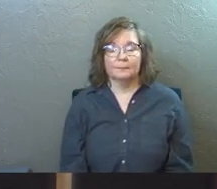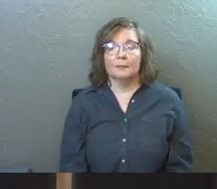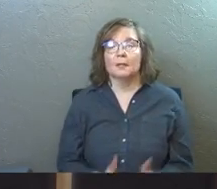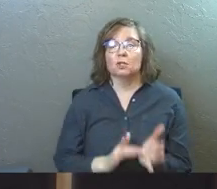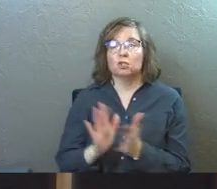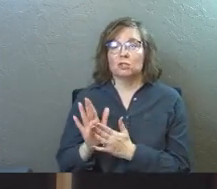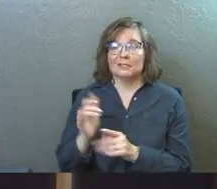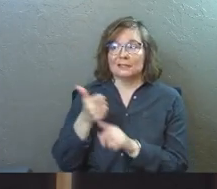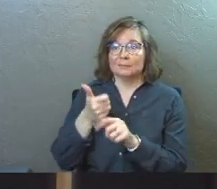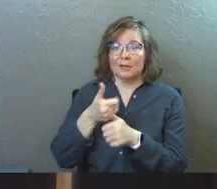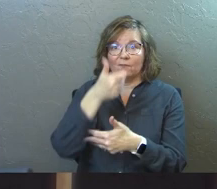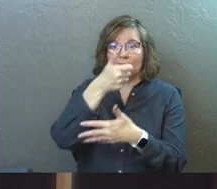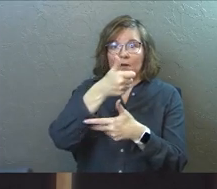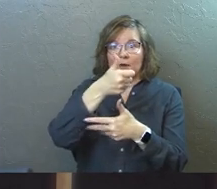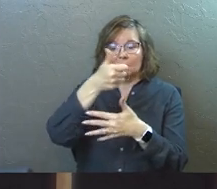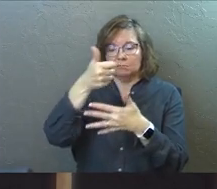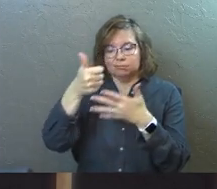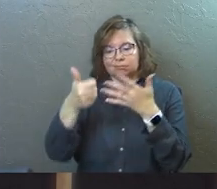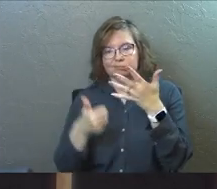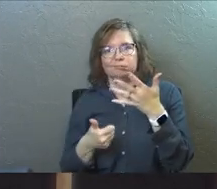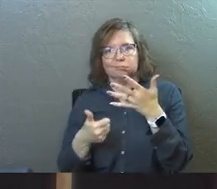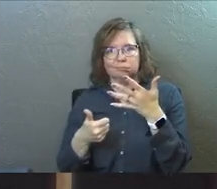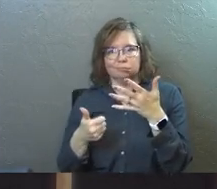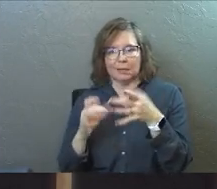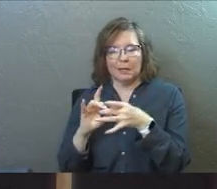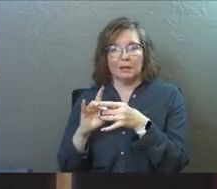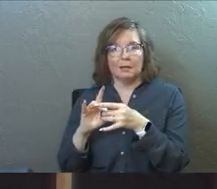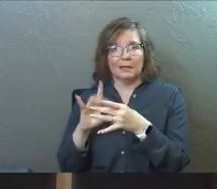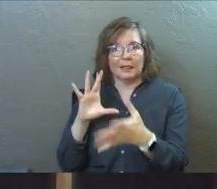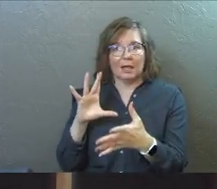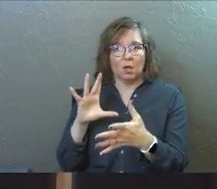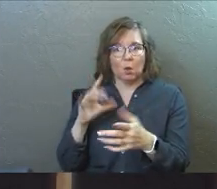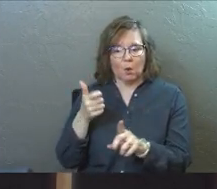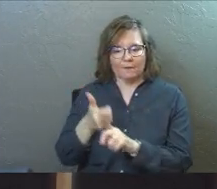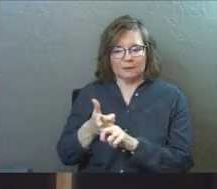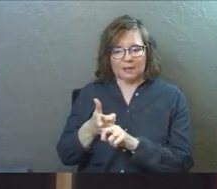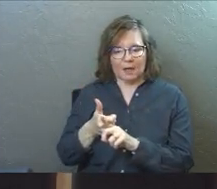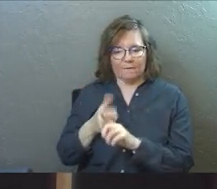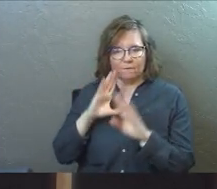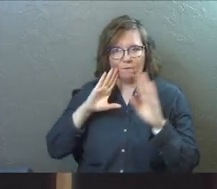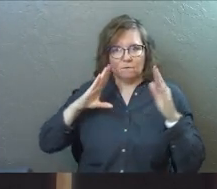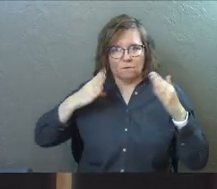Jesus humbled himself and he gave up. He let go of self-focus.